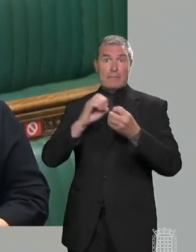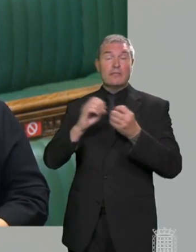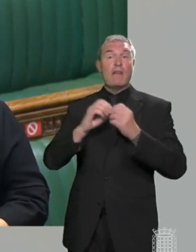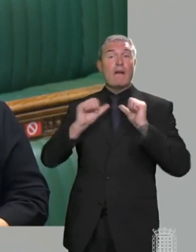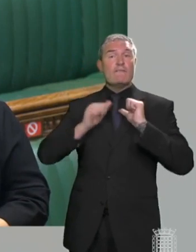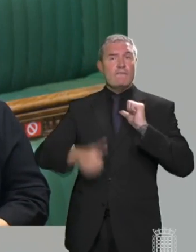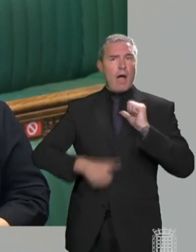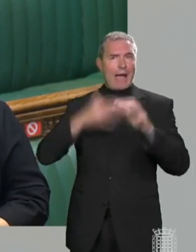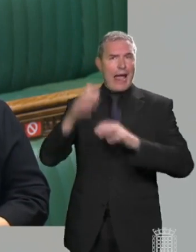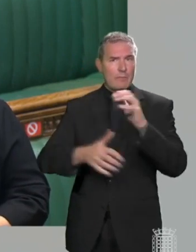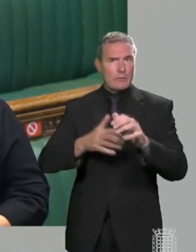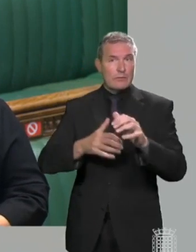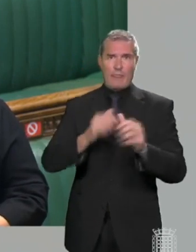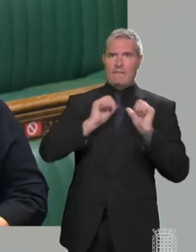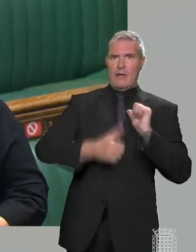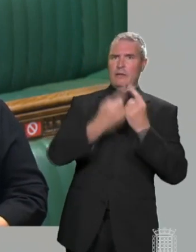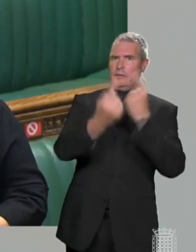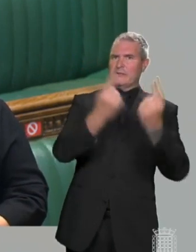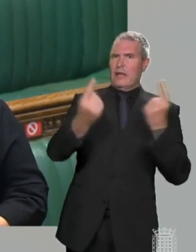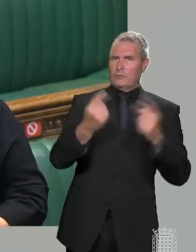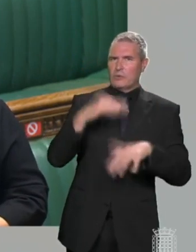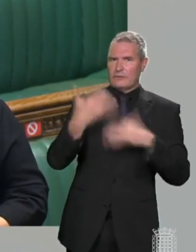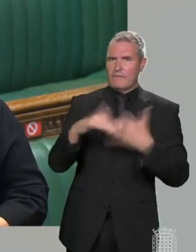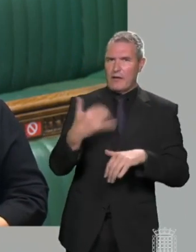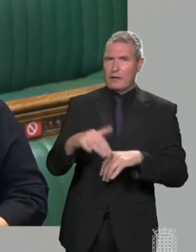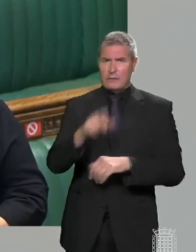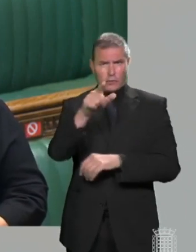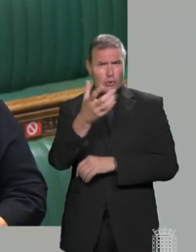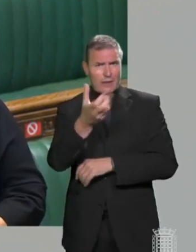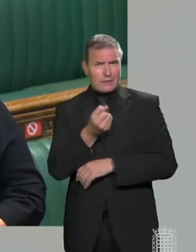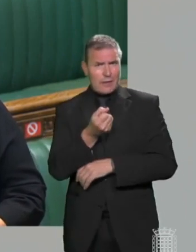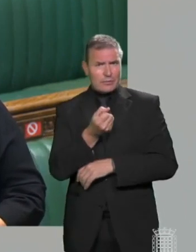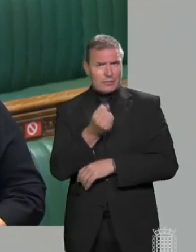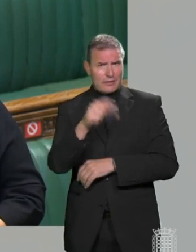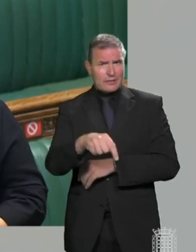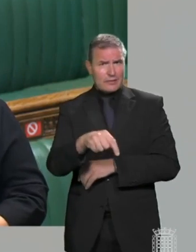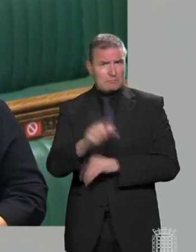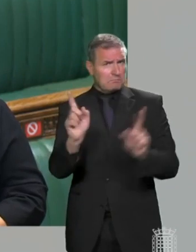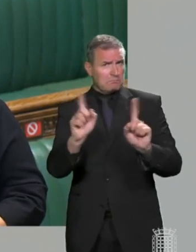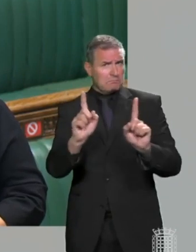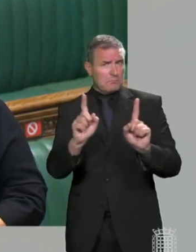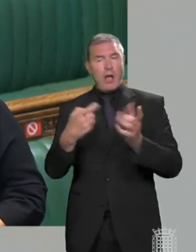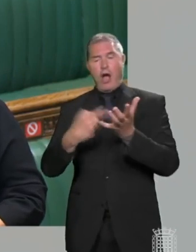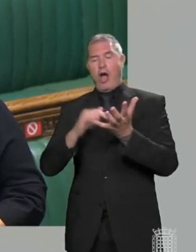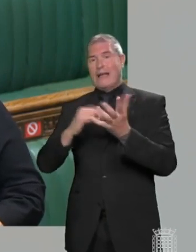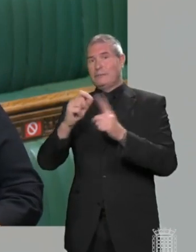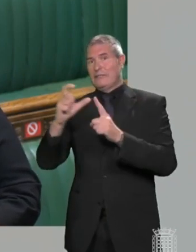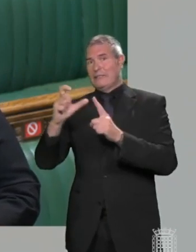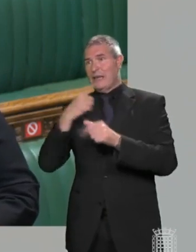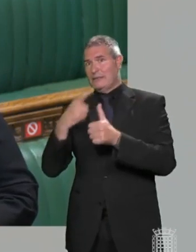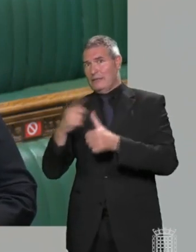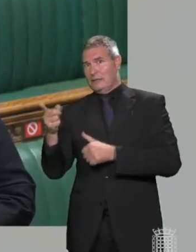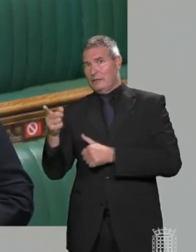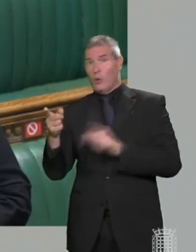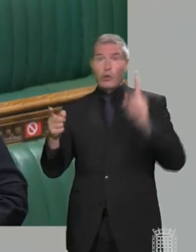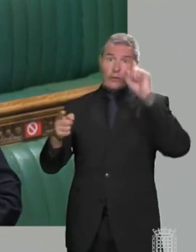and UK farmers. Does the Prime Minister accept these concerns from the experts at the RSPCA, or does